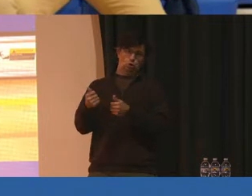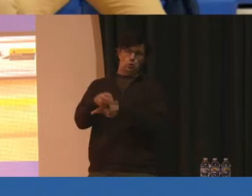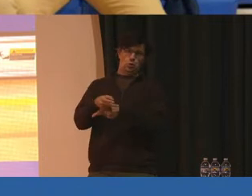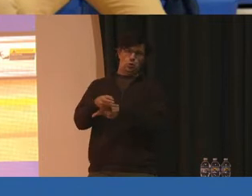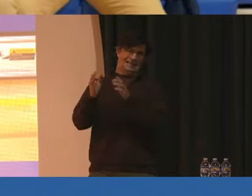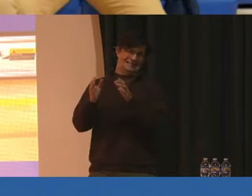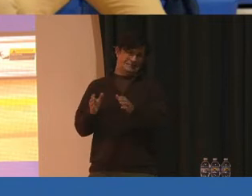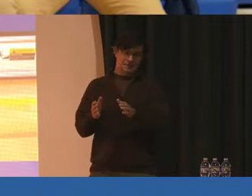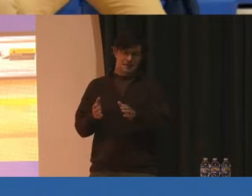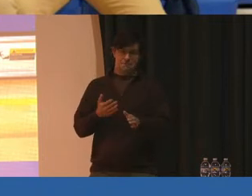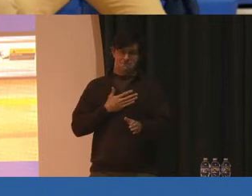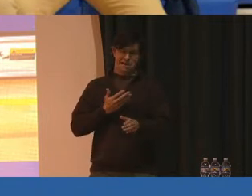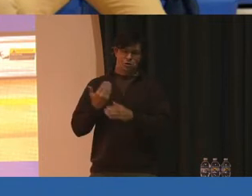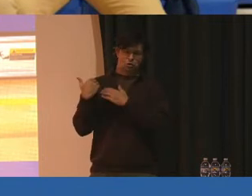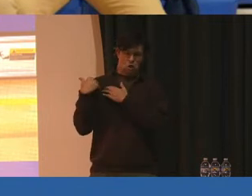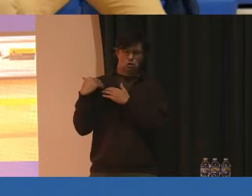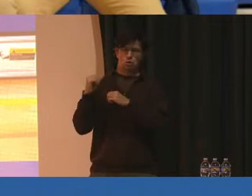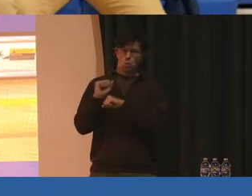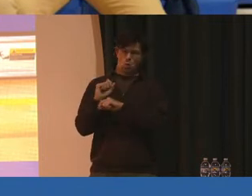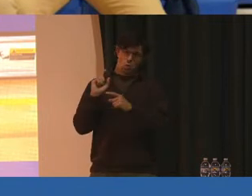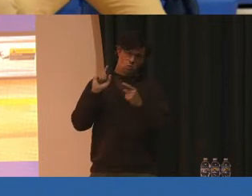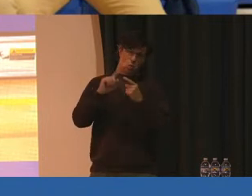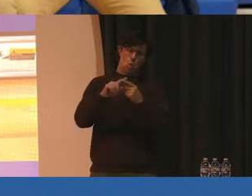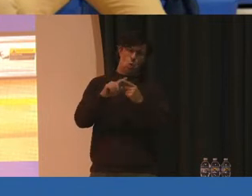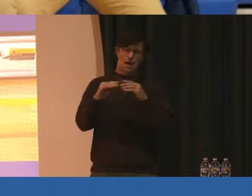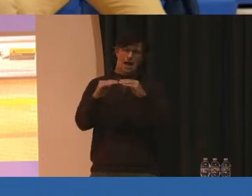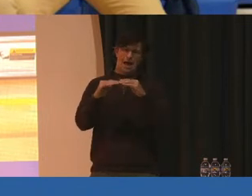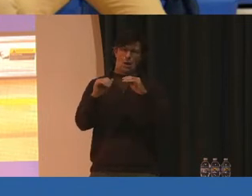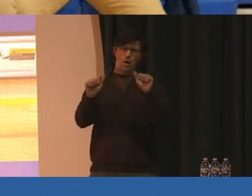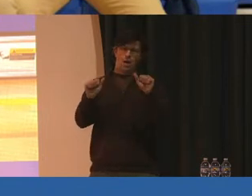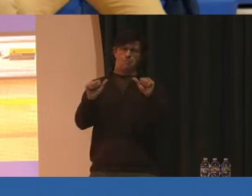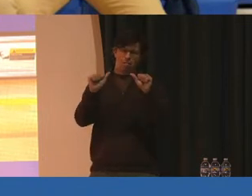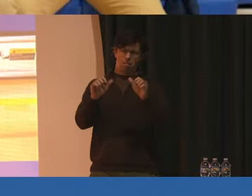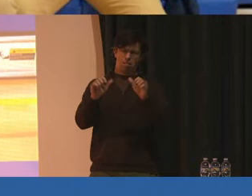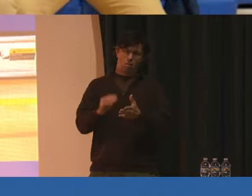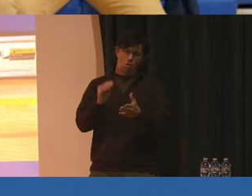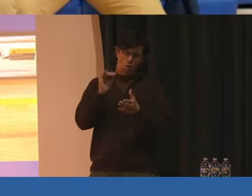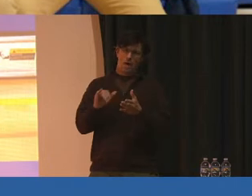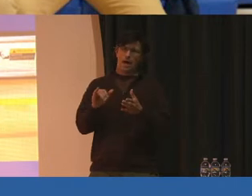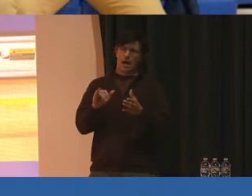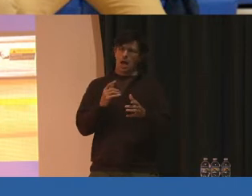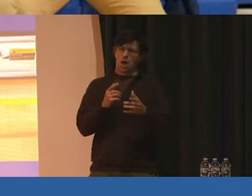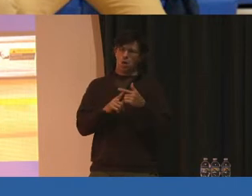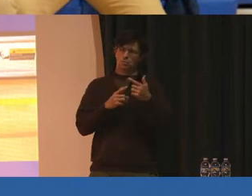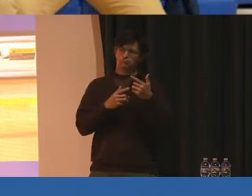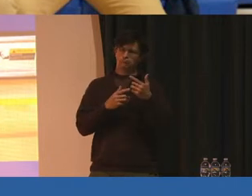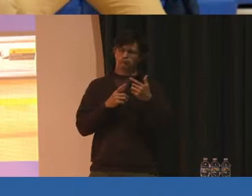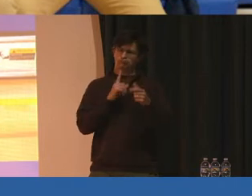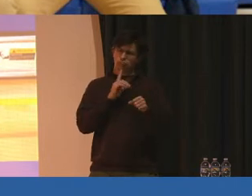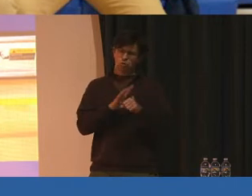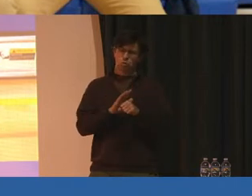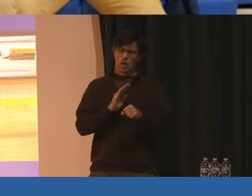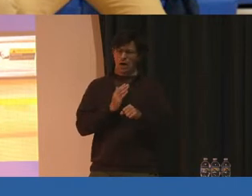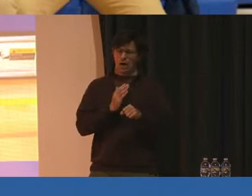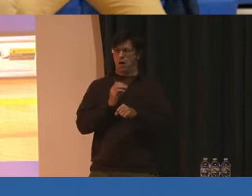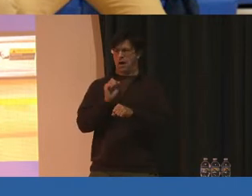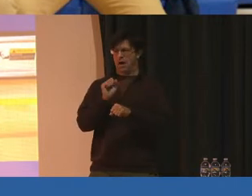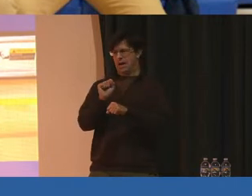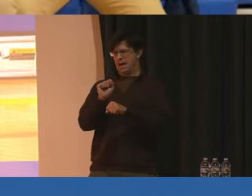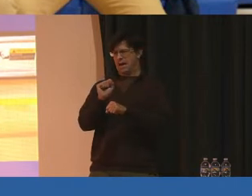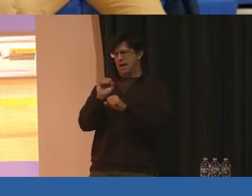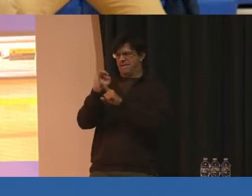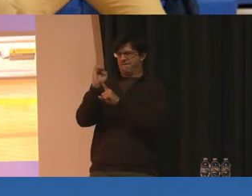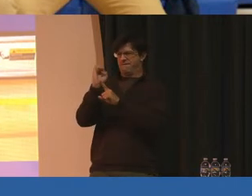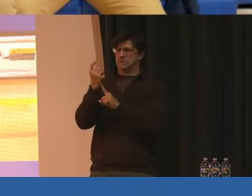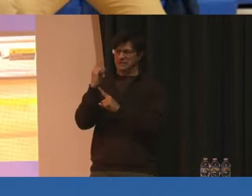be my charge to work towards equitable learning and ensure that our environments and opportunities for all of our students are